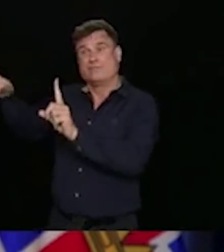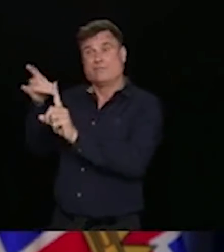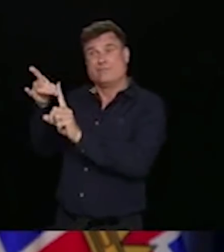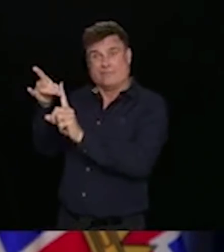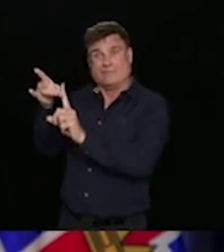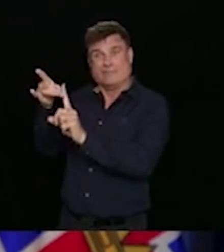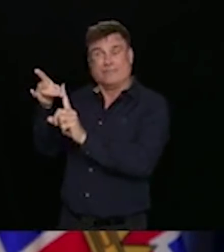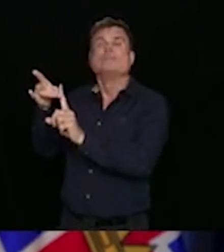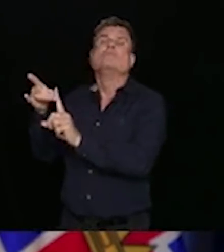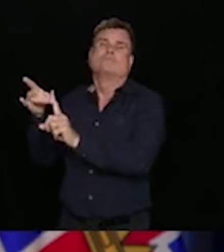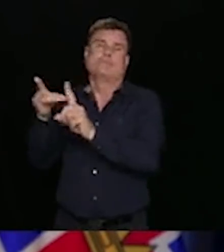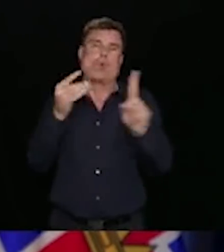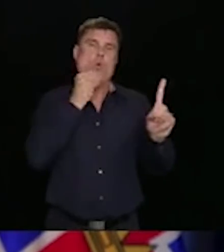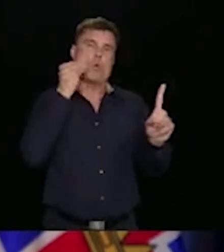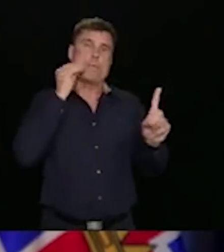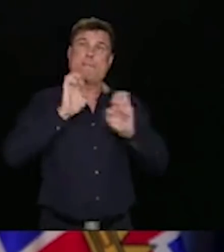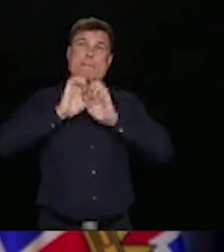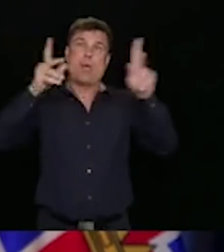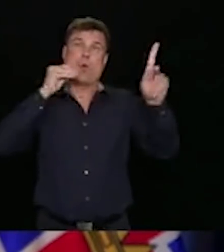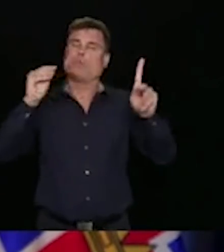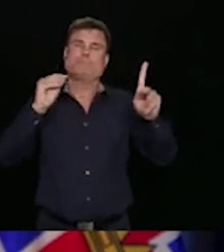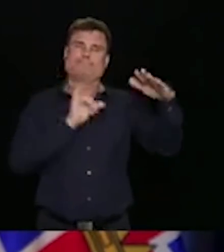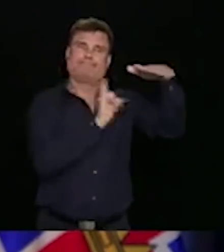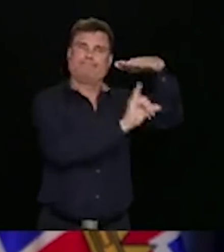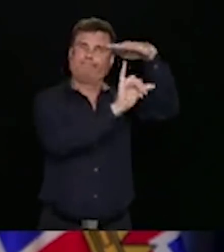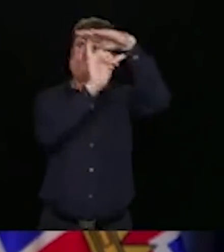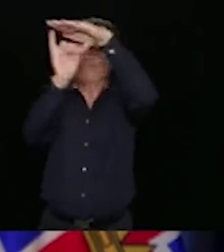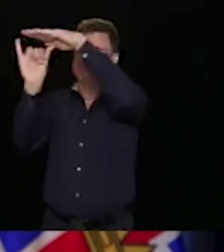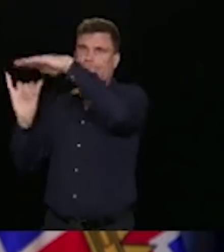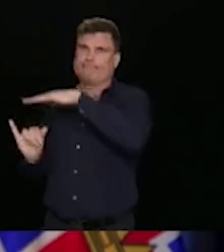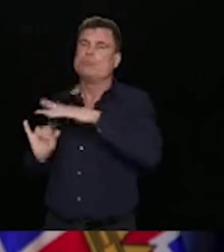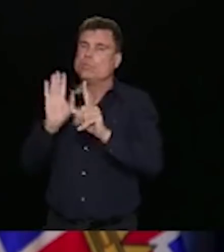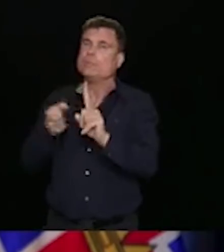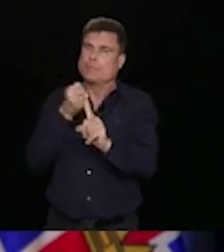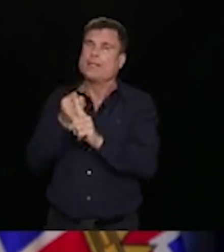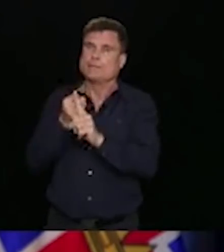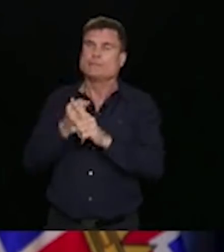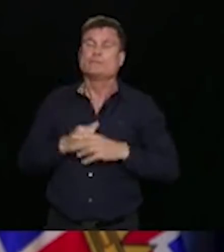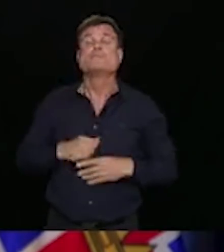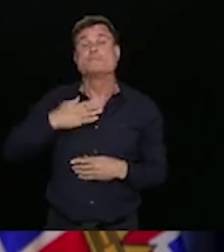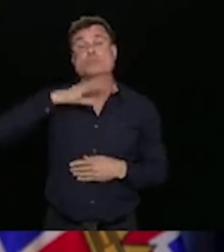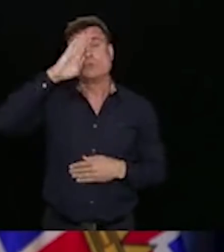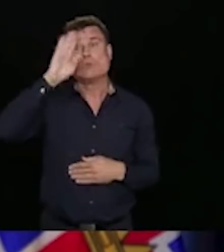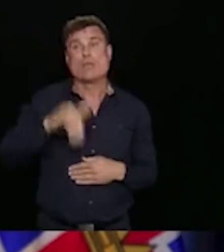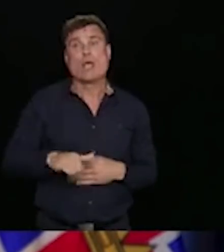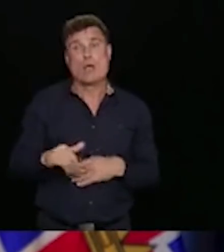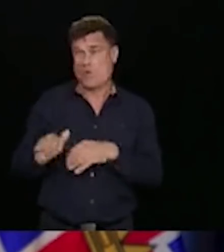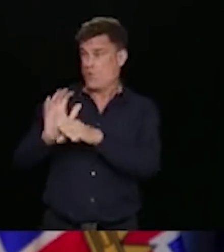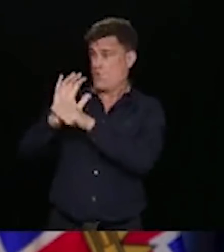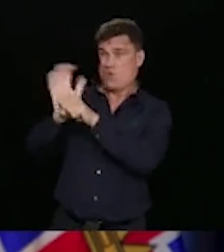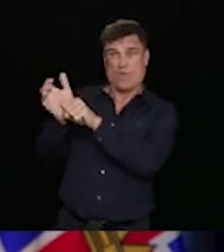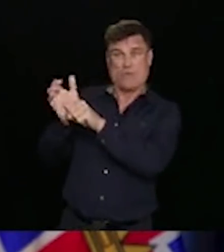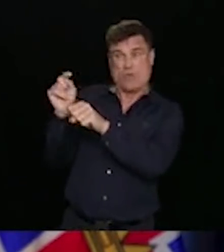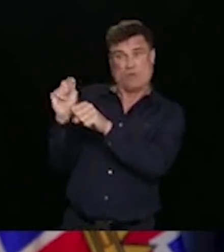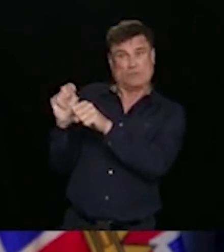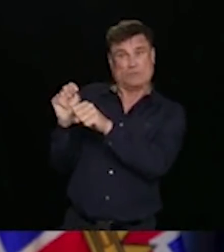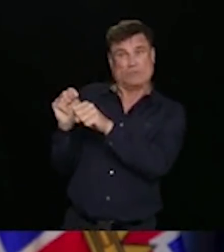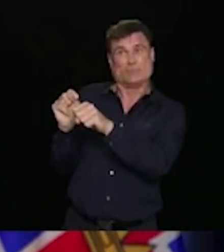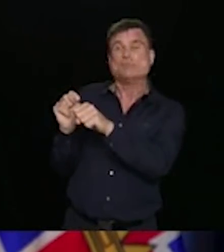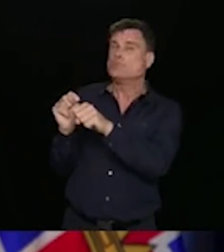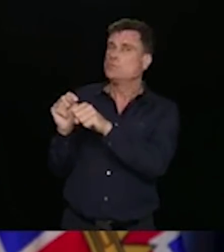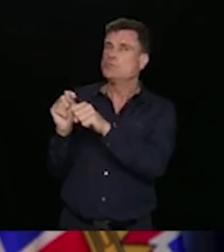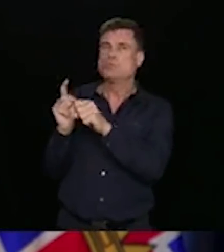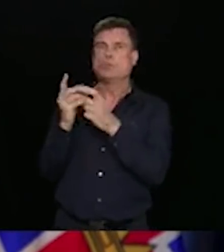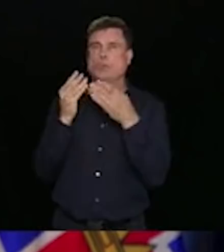parts of the As we know this virus can be a stealth virus. We have seen it